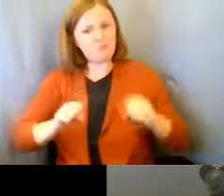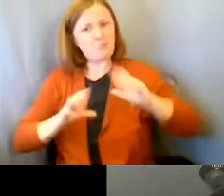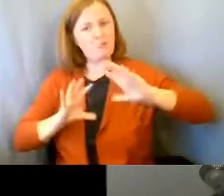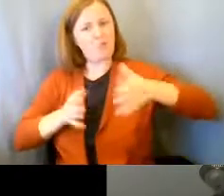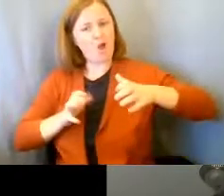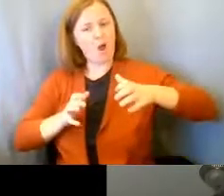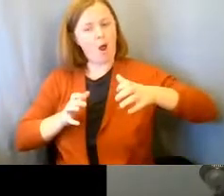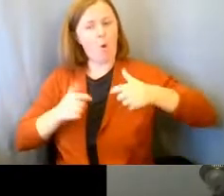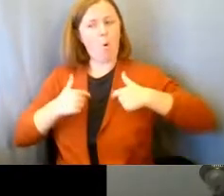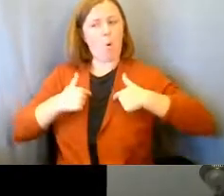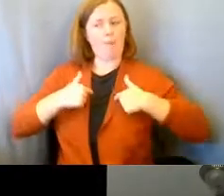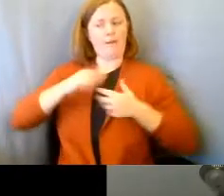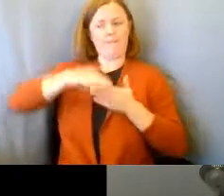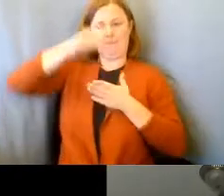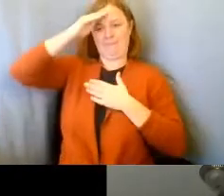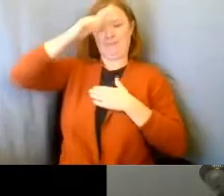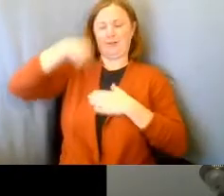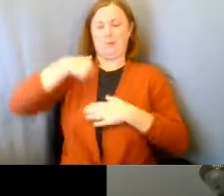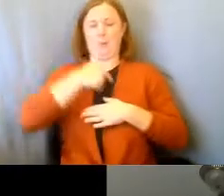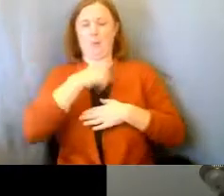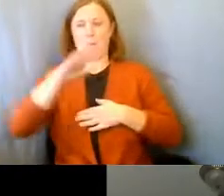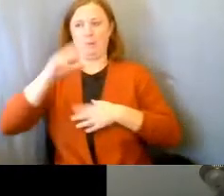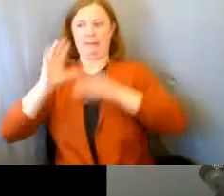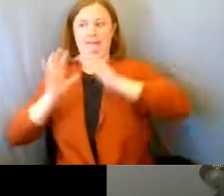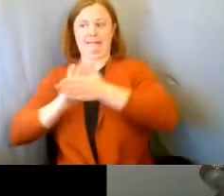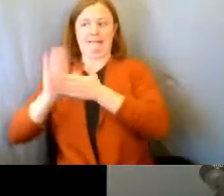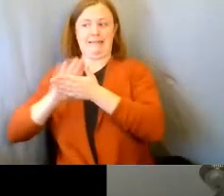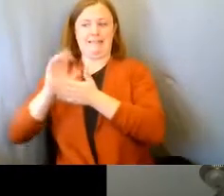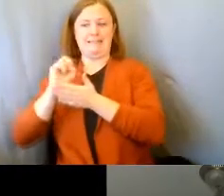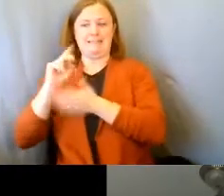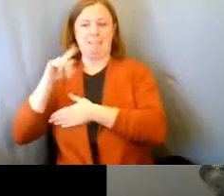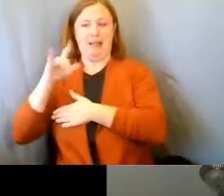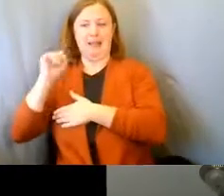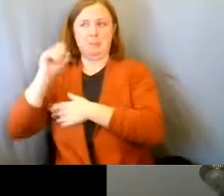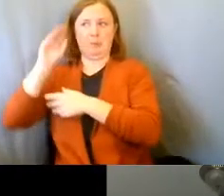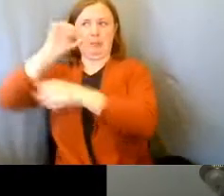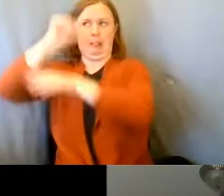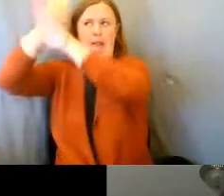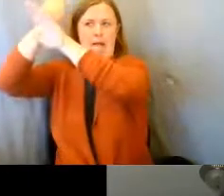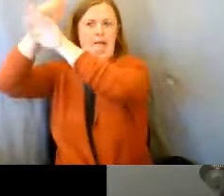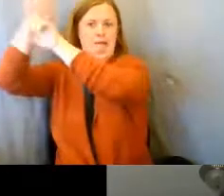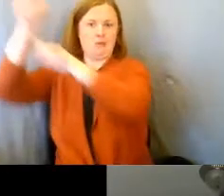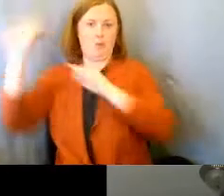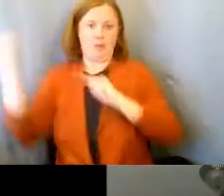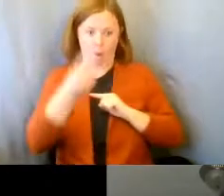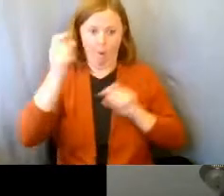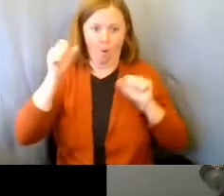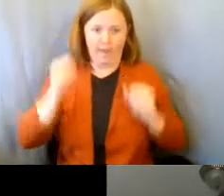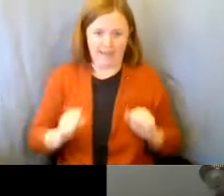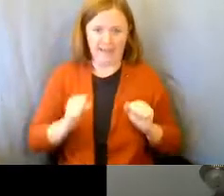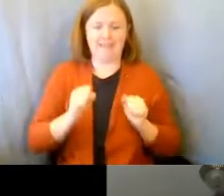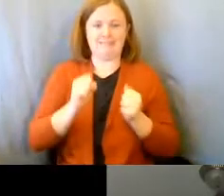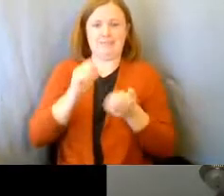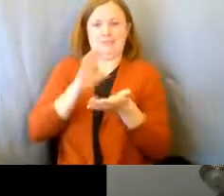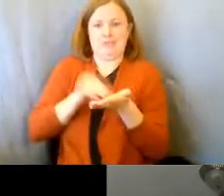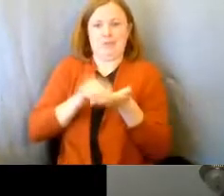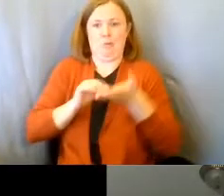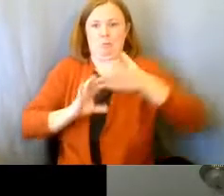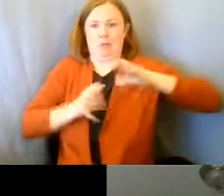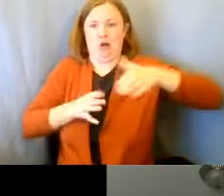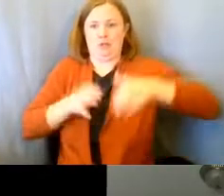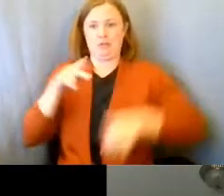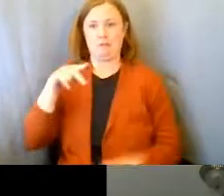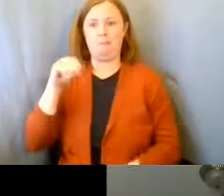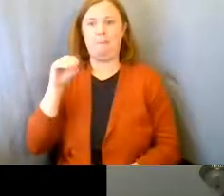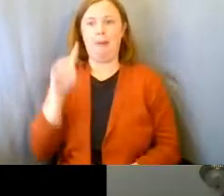we've learned to lock up all cleaning supplies from him so that he only has access to only a laundry pot at a